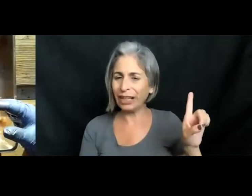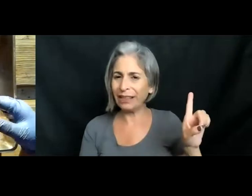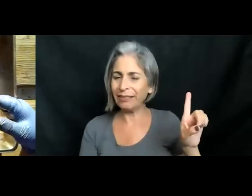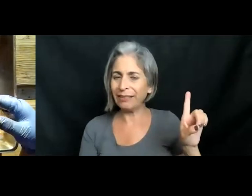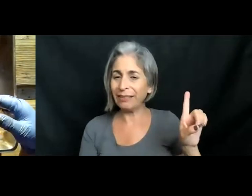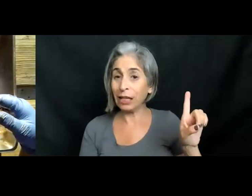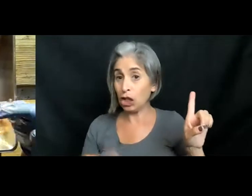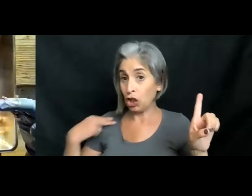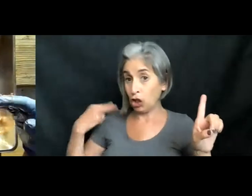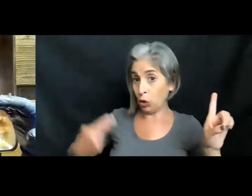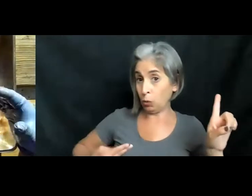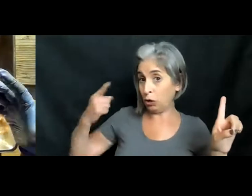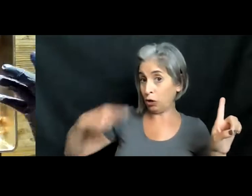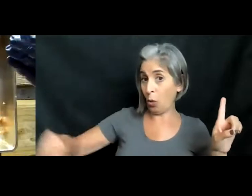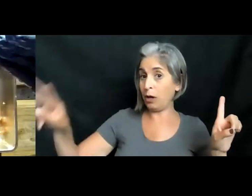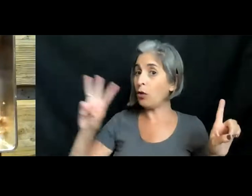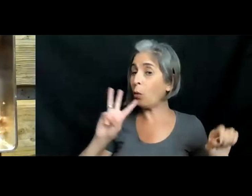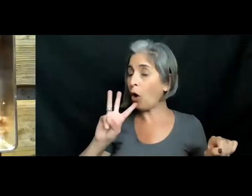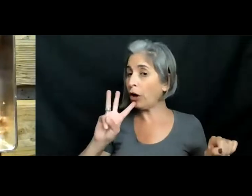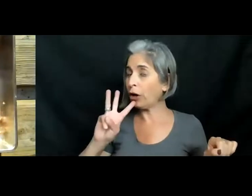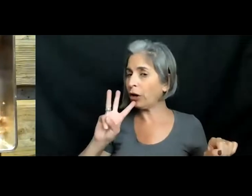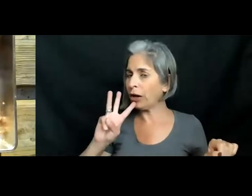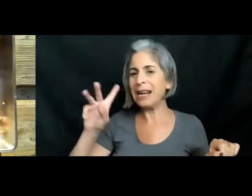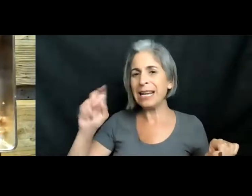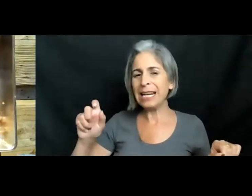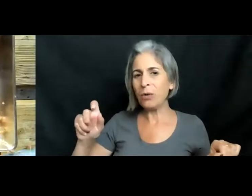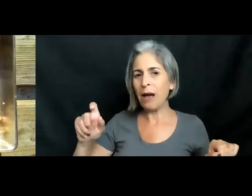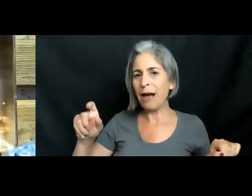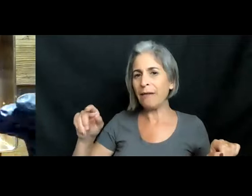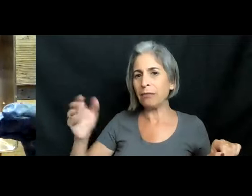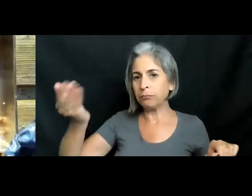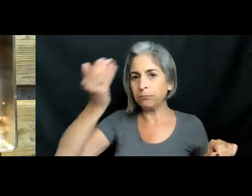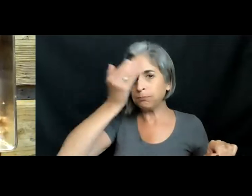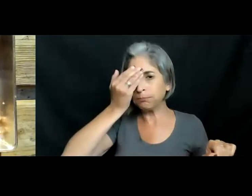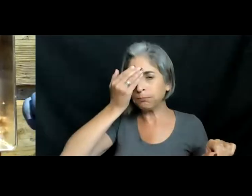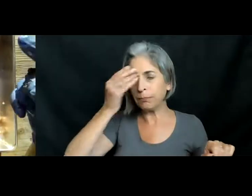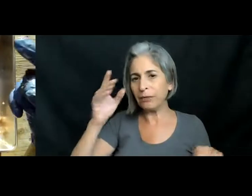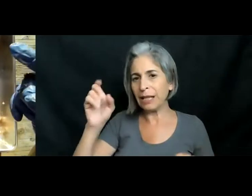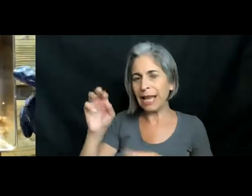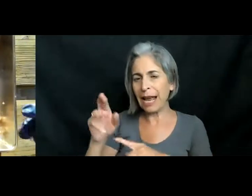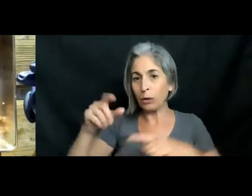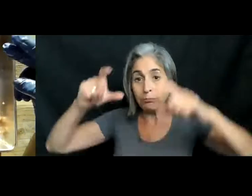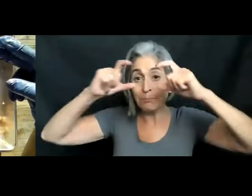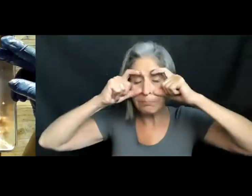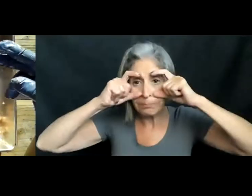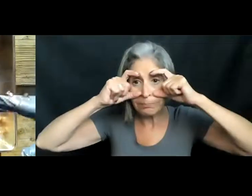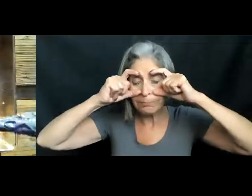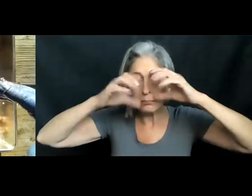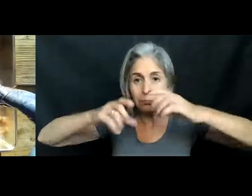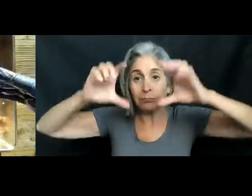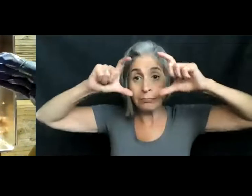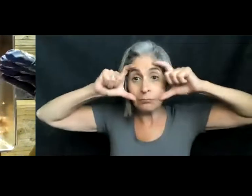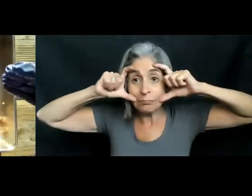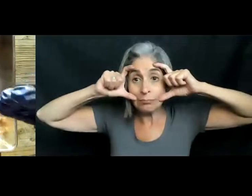go into the water, we need to be able to put a pocket of air over our eyes to see. So we put on goggles, we put on a mask,